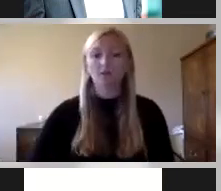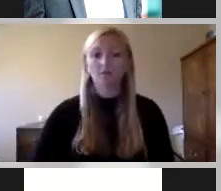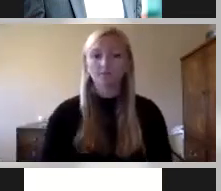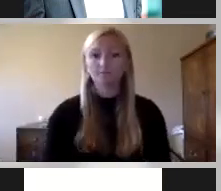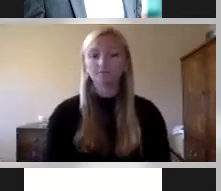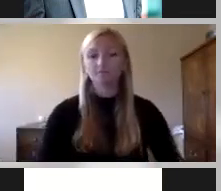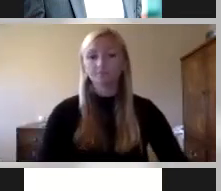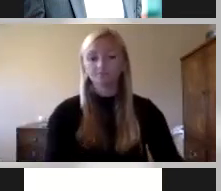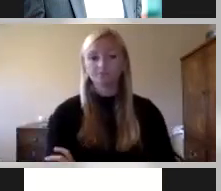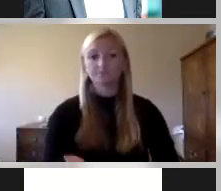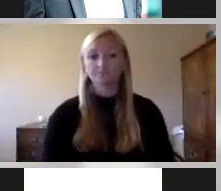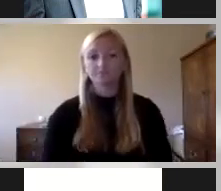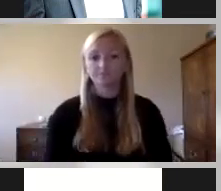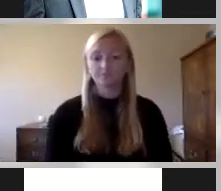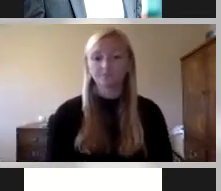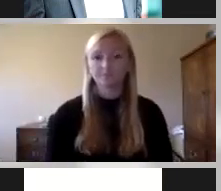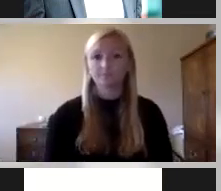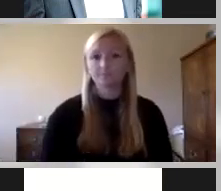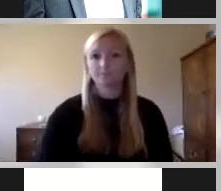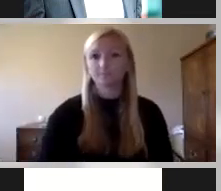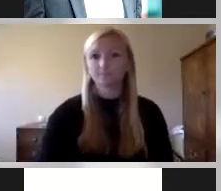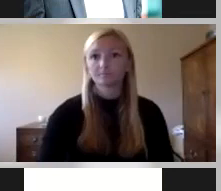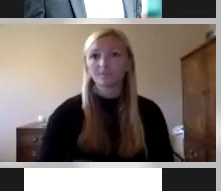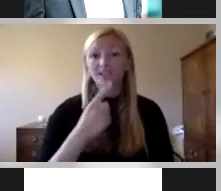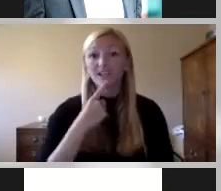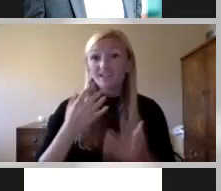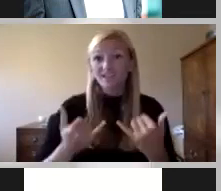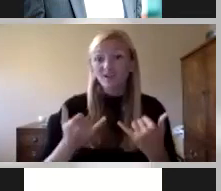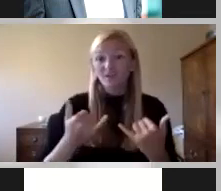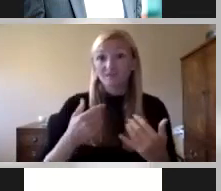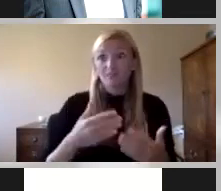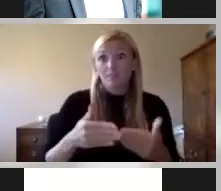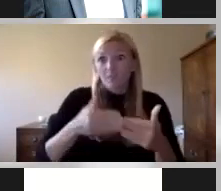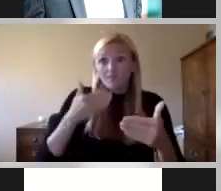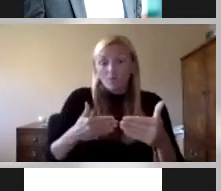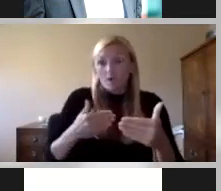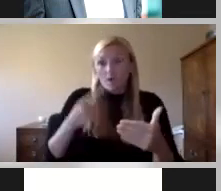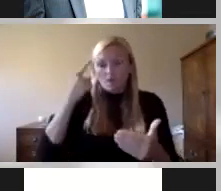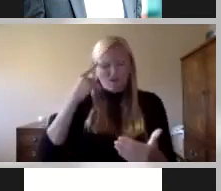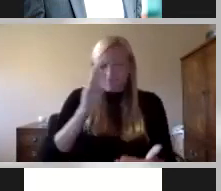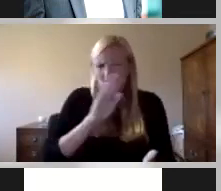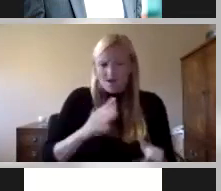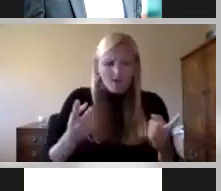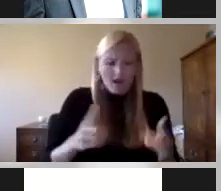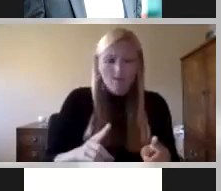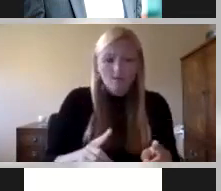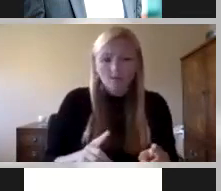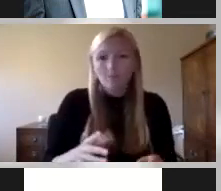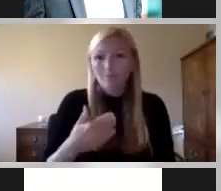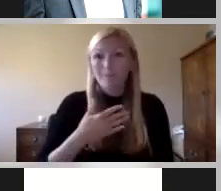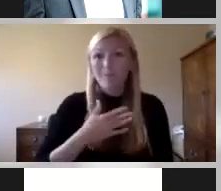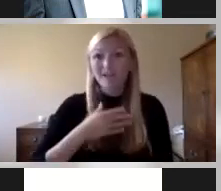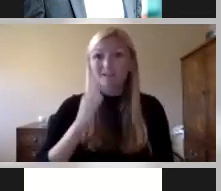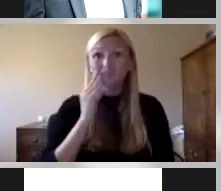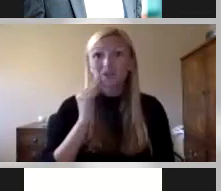I say this because I've seen things that I never thought were imaginable in my past, both as a military officer and in my civilian